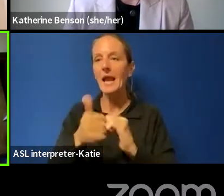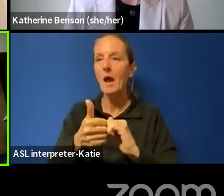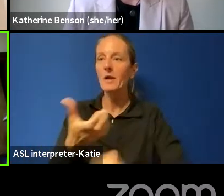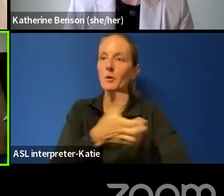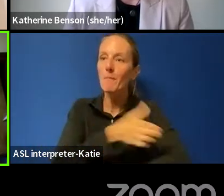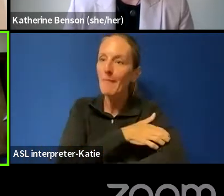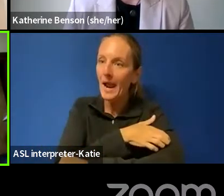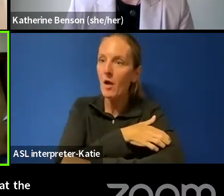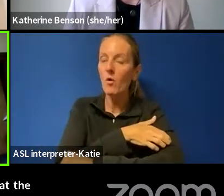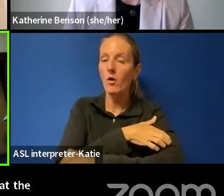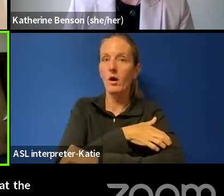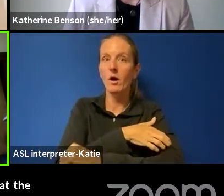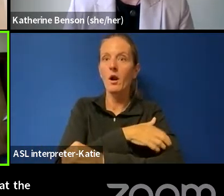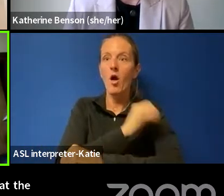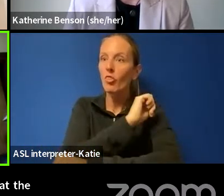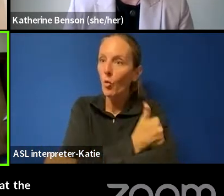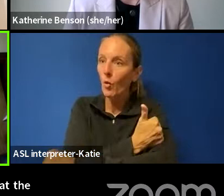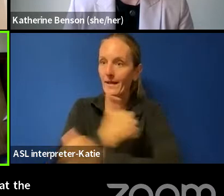are at the border. However,